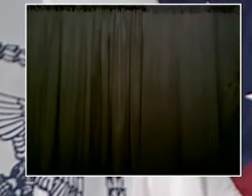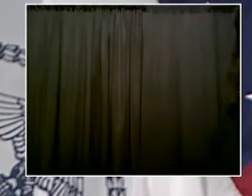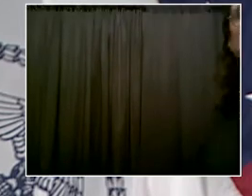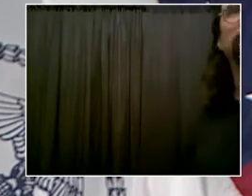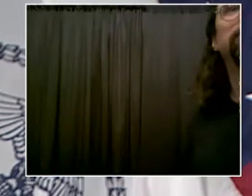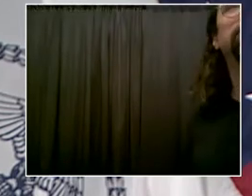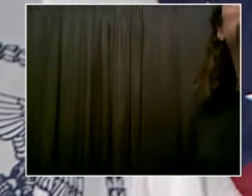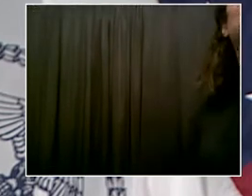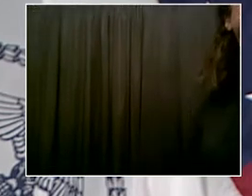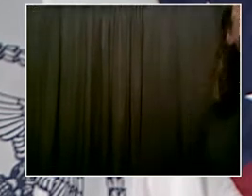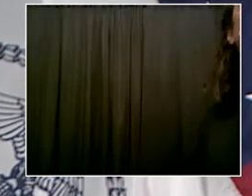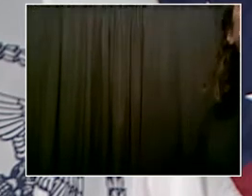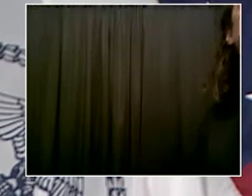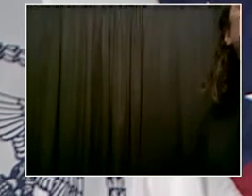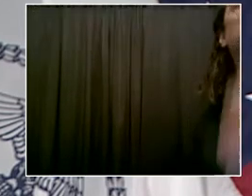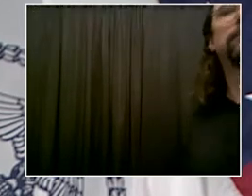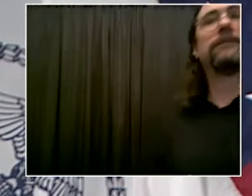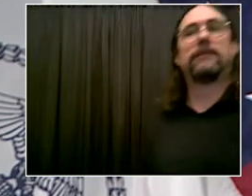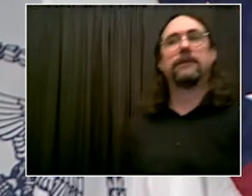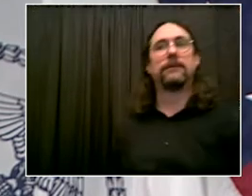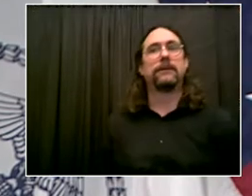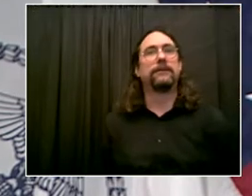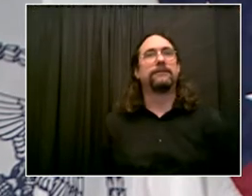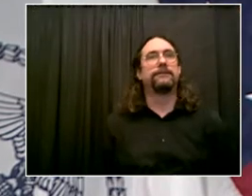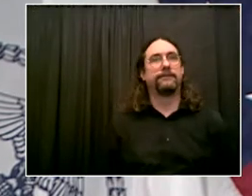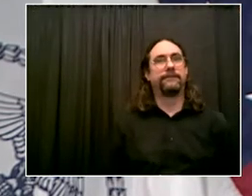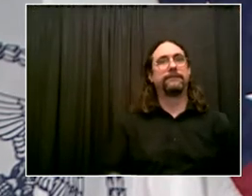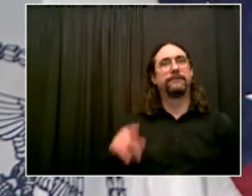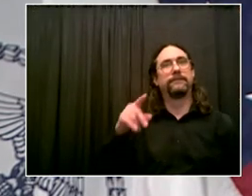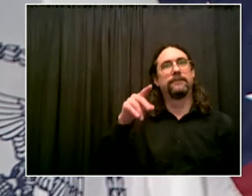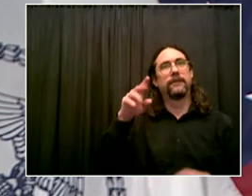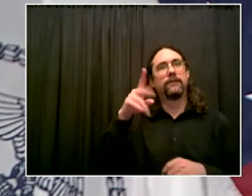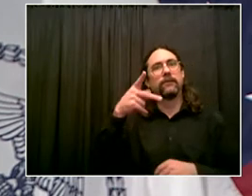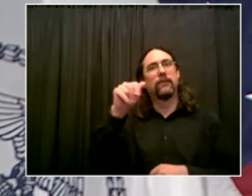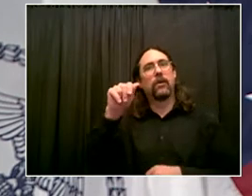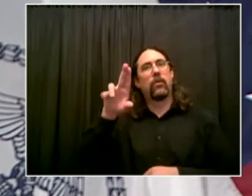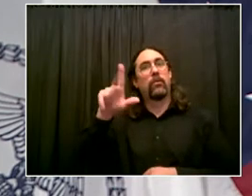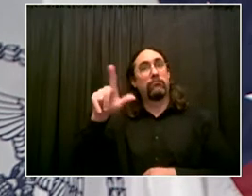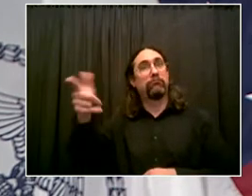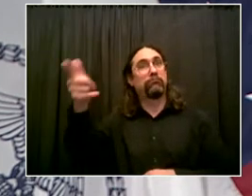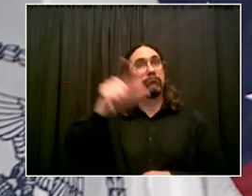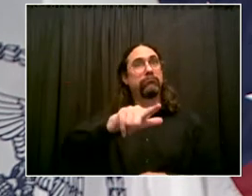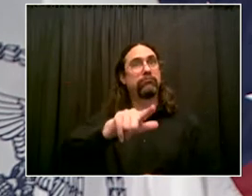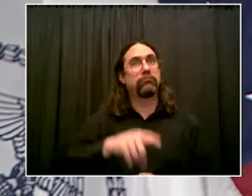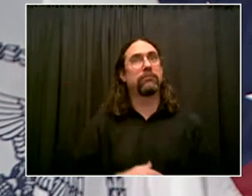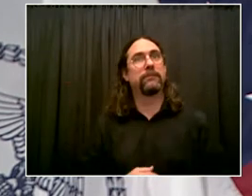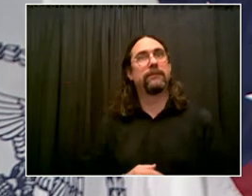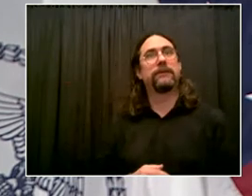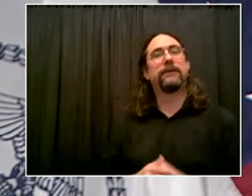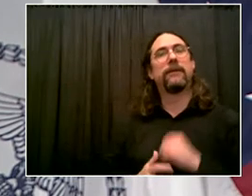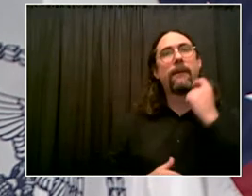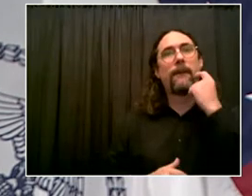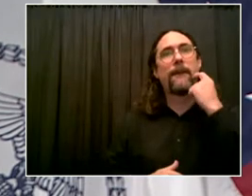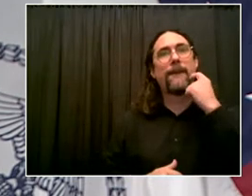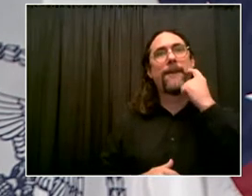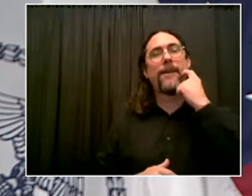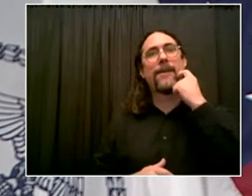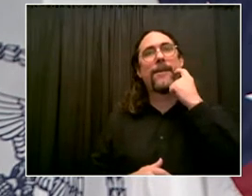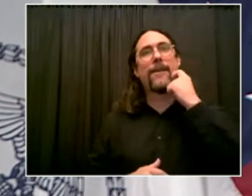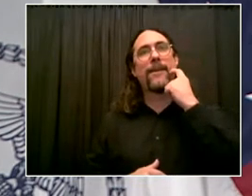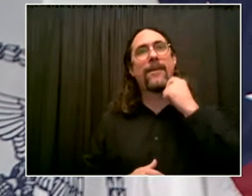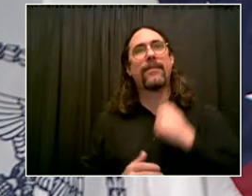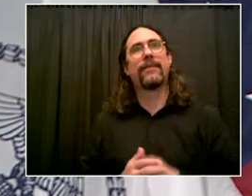future, but I'm hoping to get a sense of how that specific street was chosen. Uh, it's predominantly residential, uh, it gets very narrow at certain